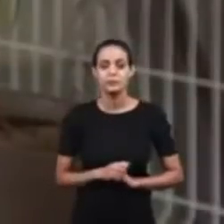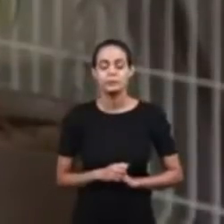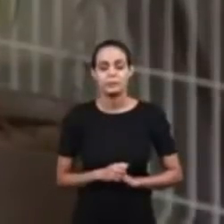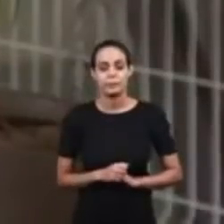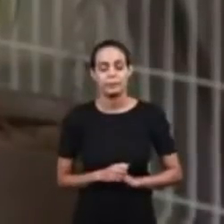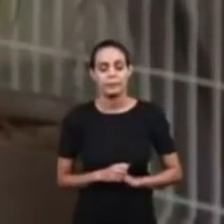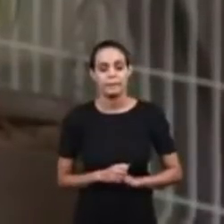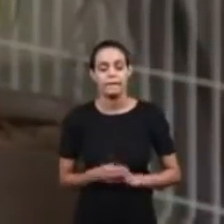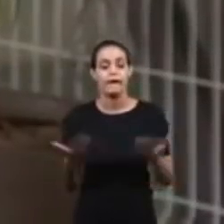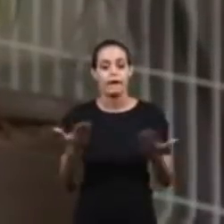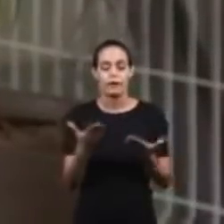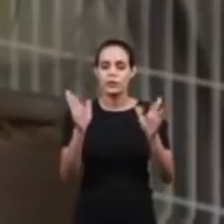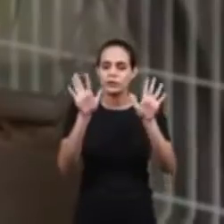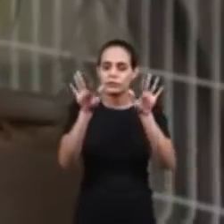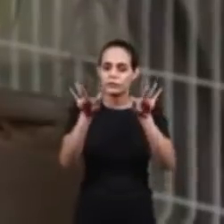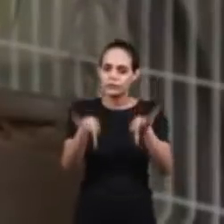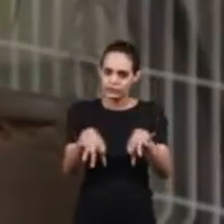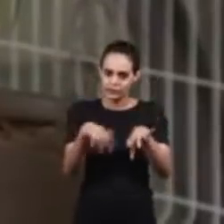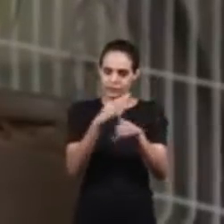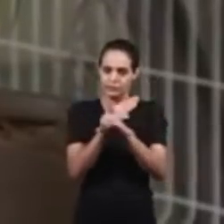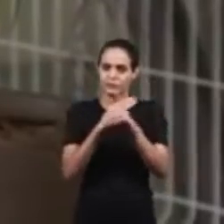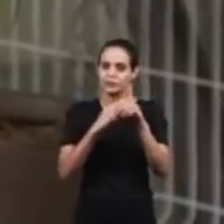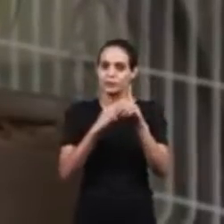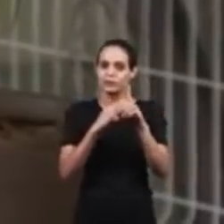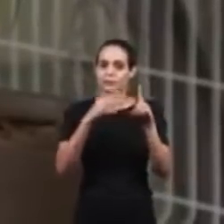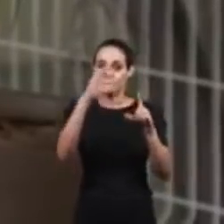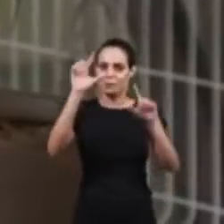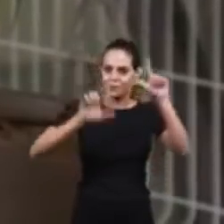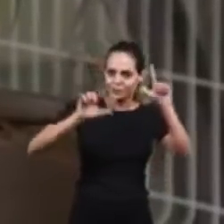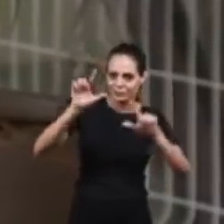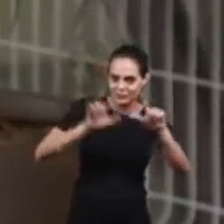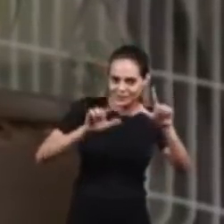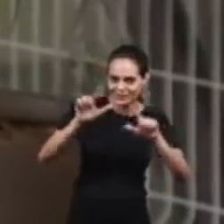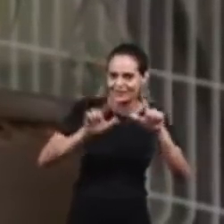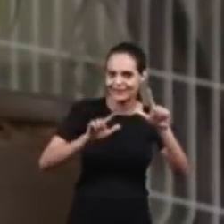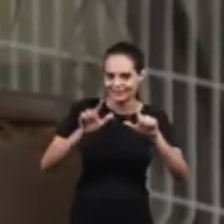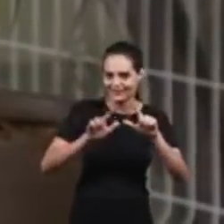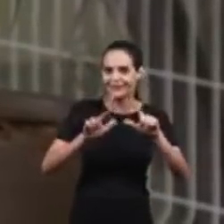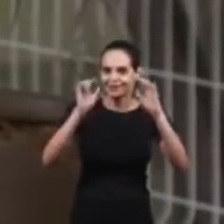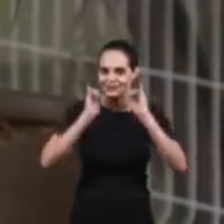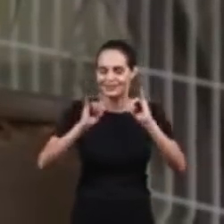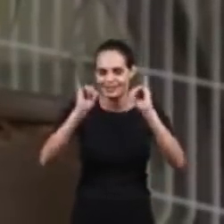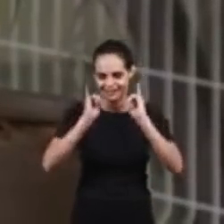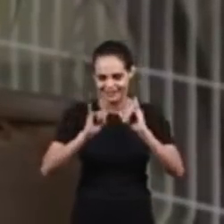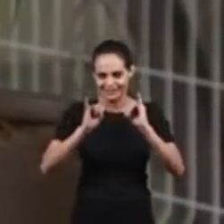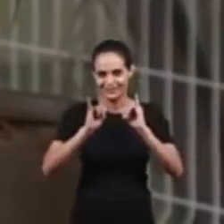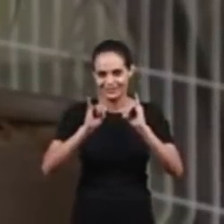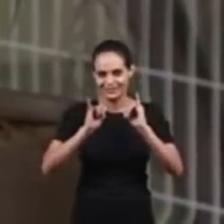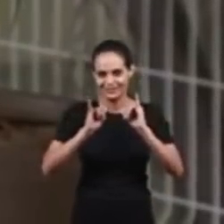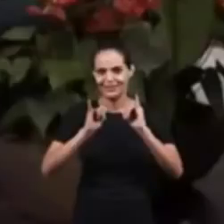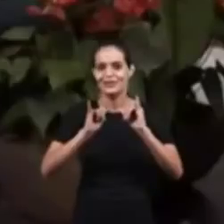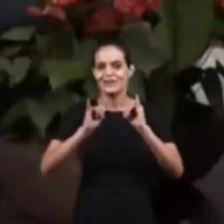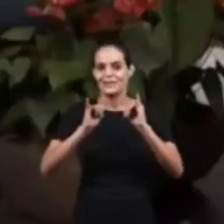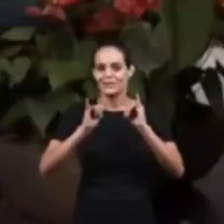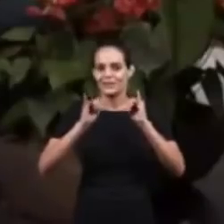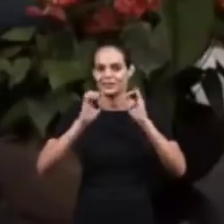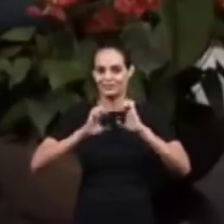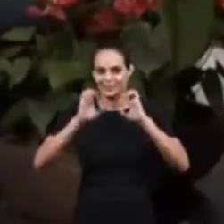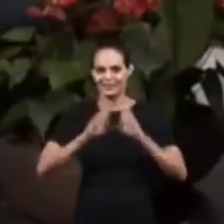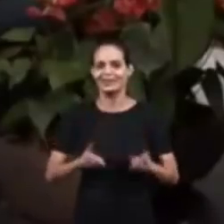found there And now we have come to the end of this edition of the program Announcing the Eternal Gospel from the Maranatha Christian Church